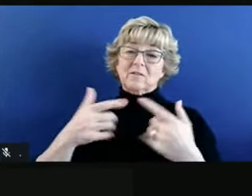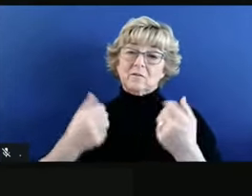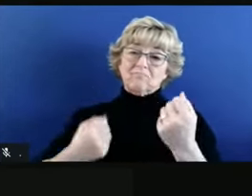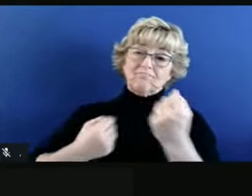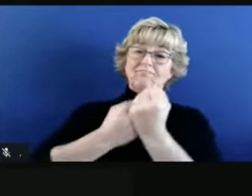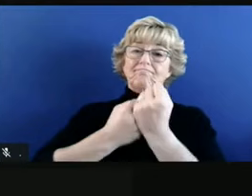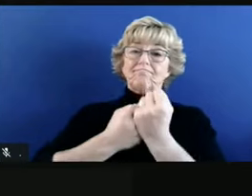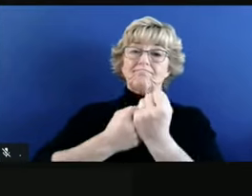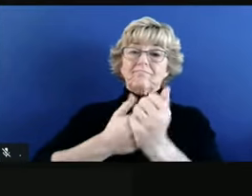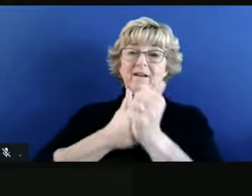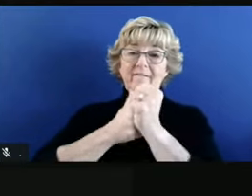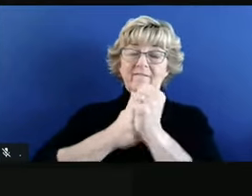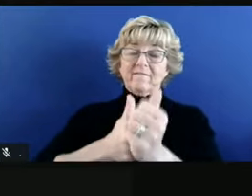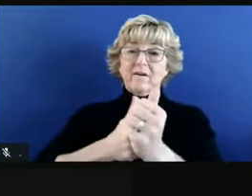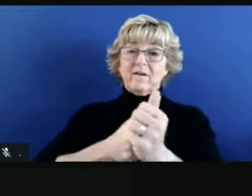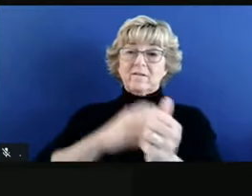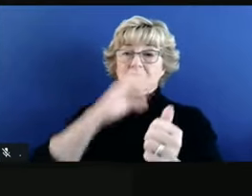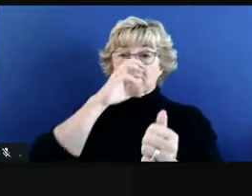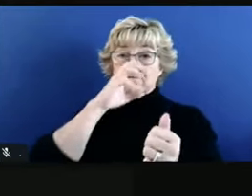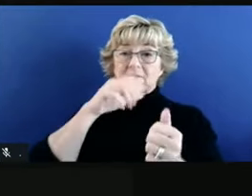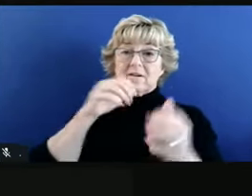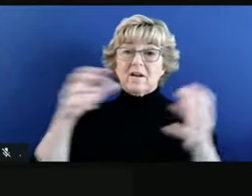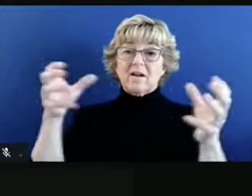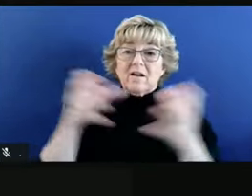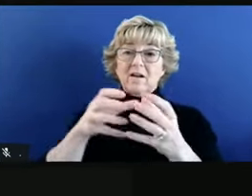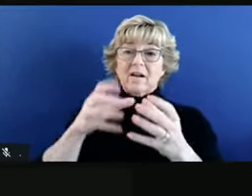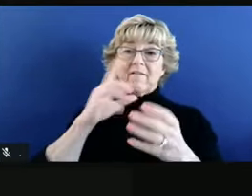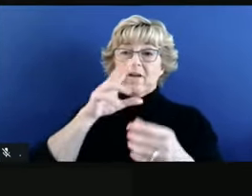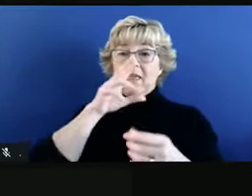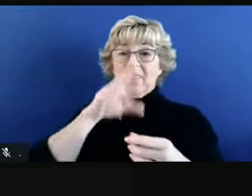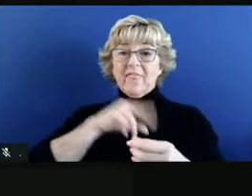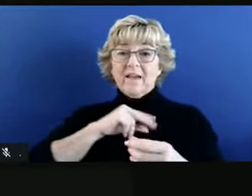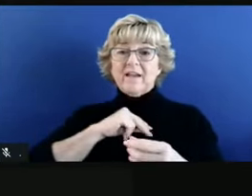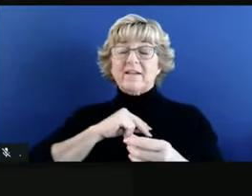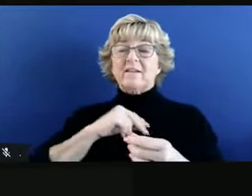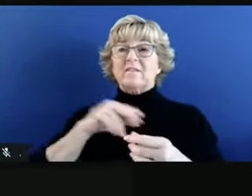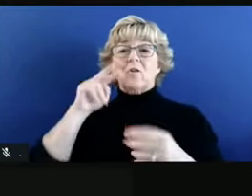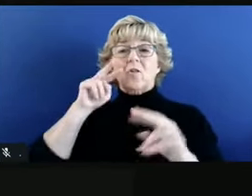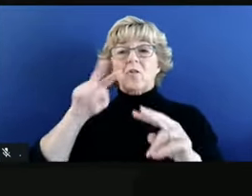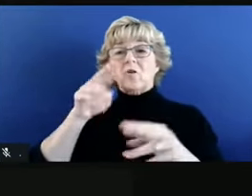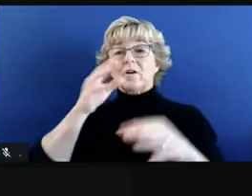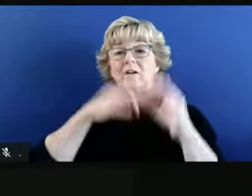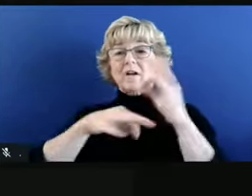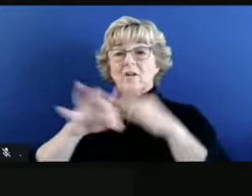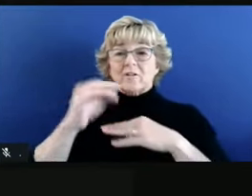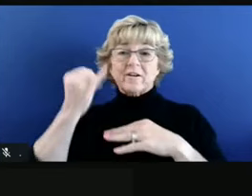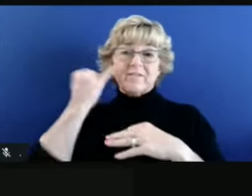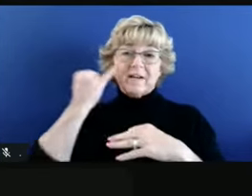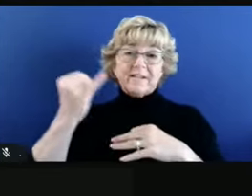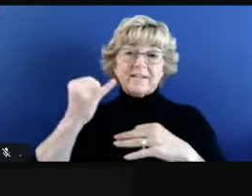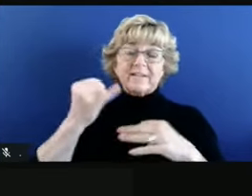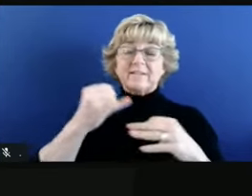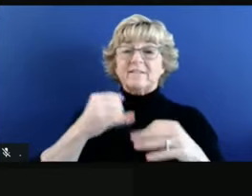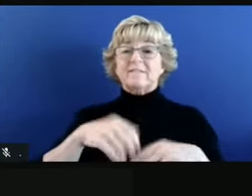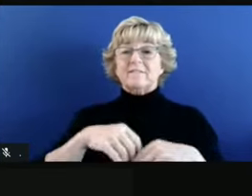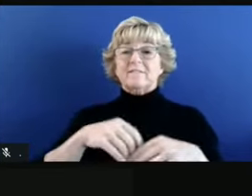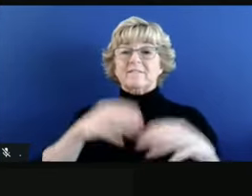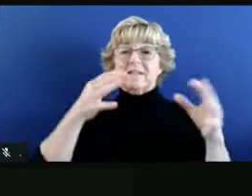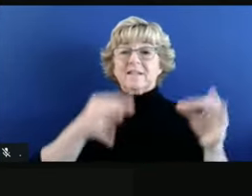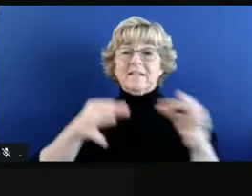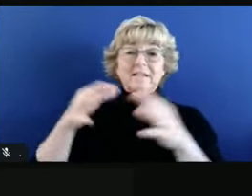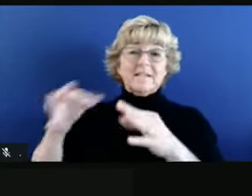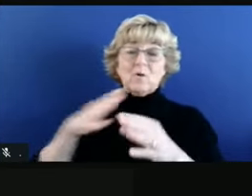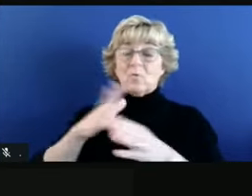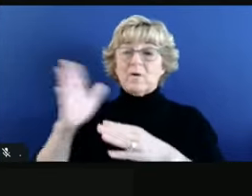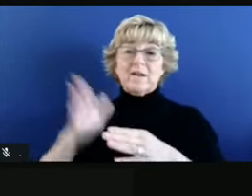follow the guidance for not gathering around Thanksgiving, looking for alternatives, making some decisions that we probably have never